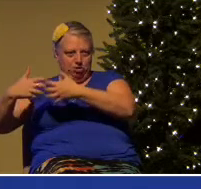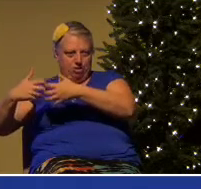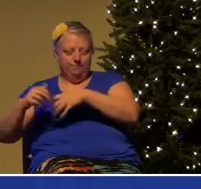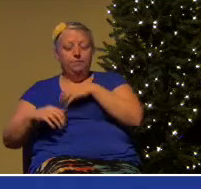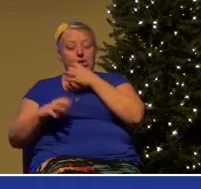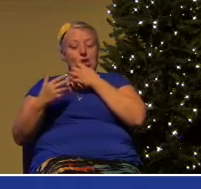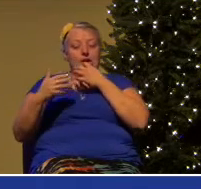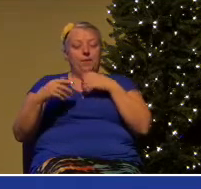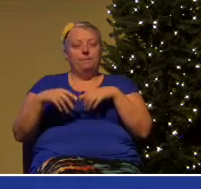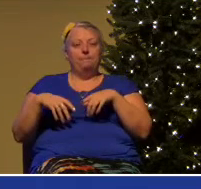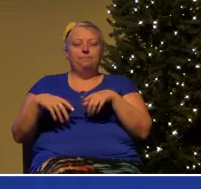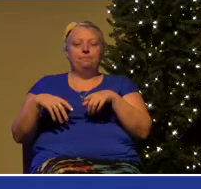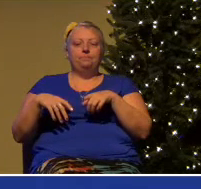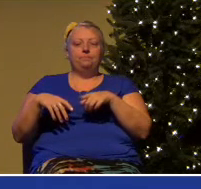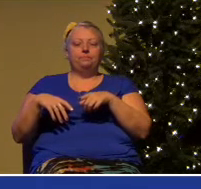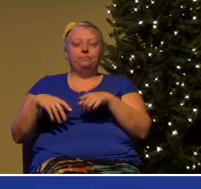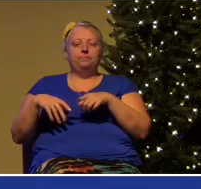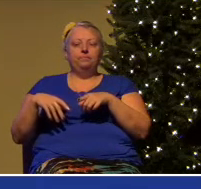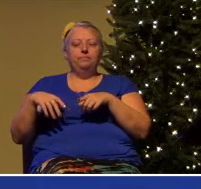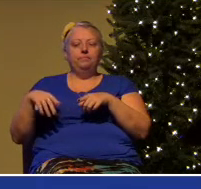this guy for the first time in his life